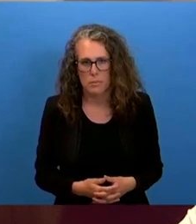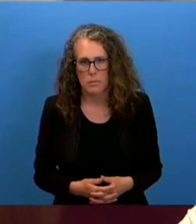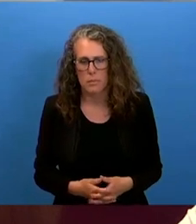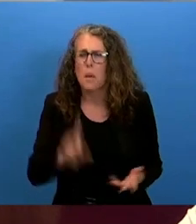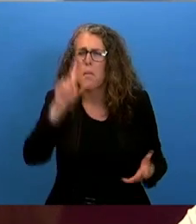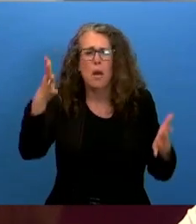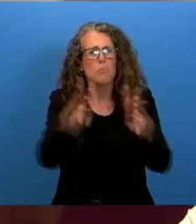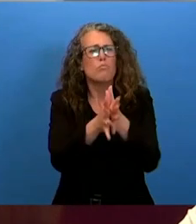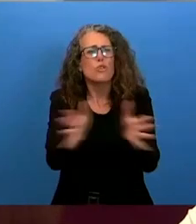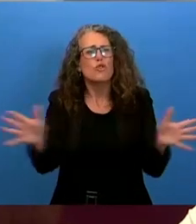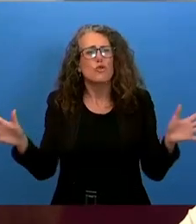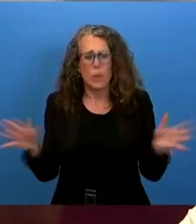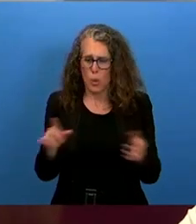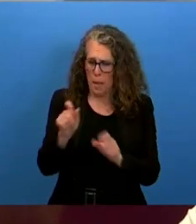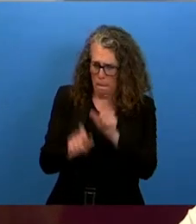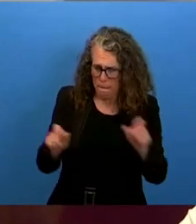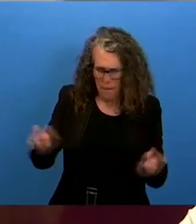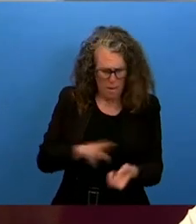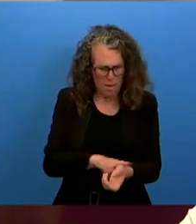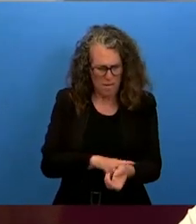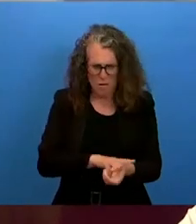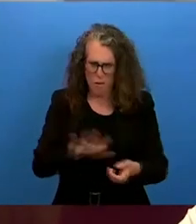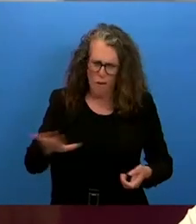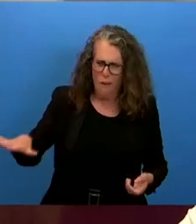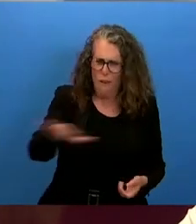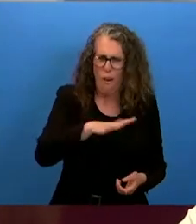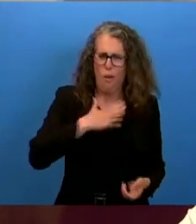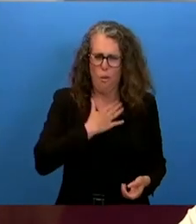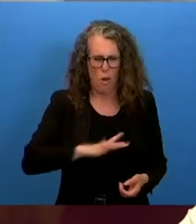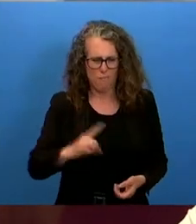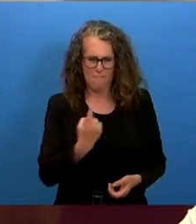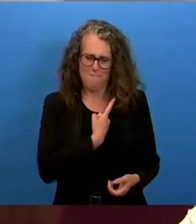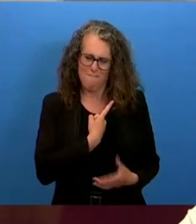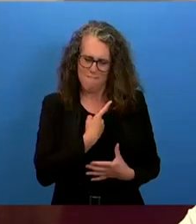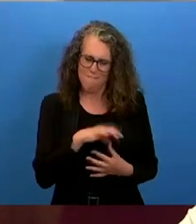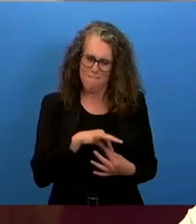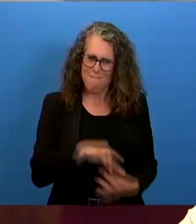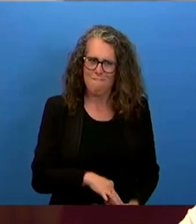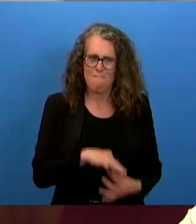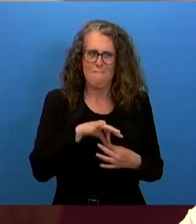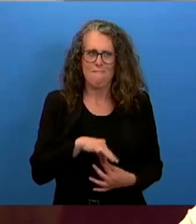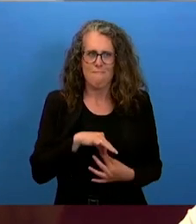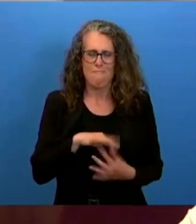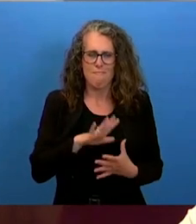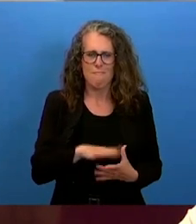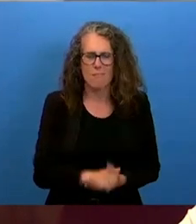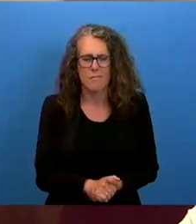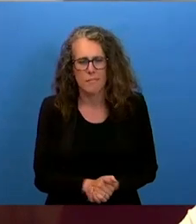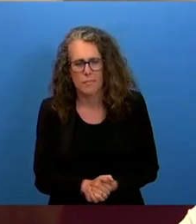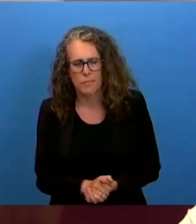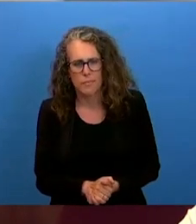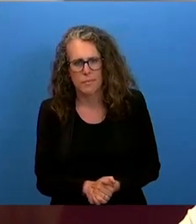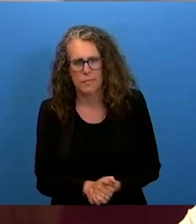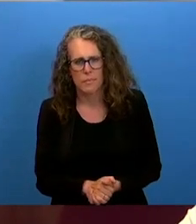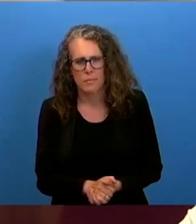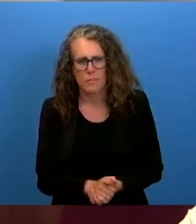to their own uh nationality we can say the following how have indigenous peoples